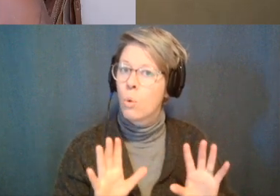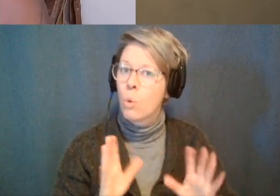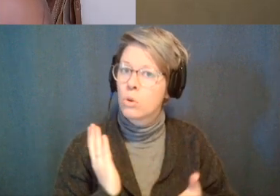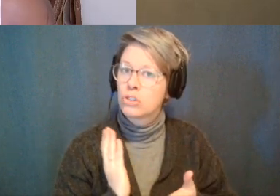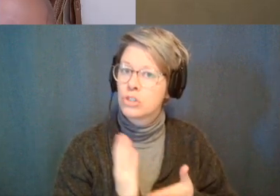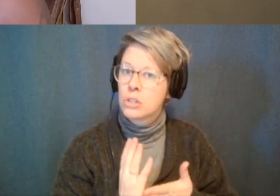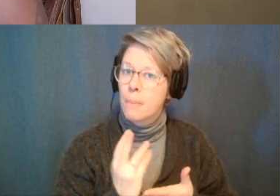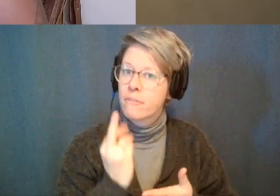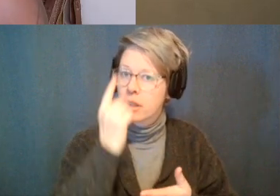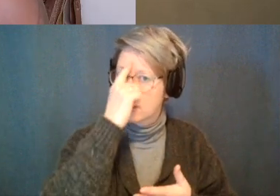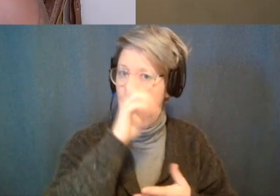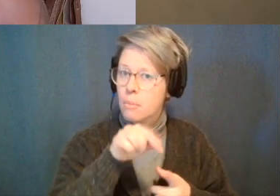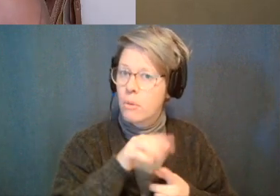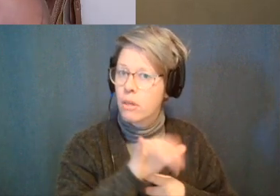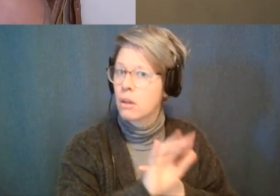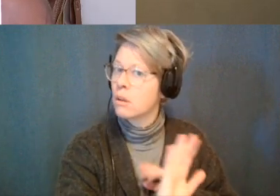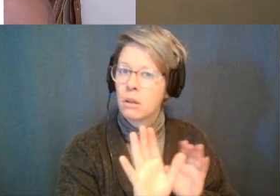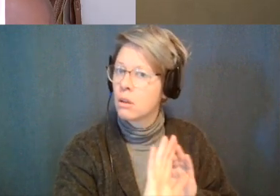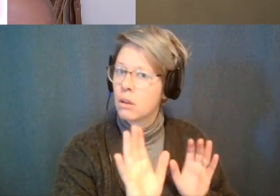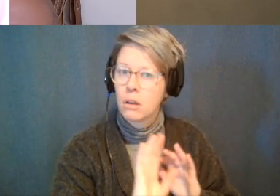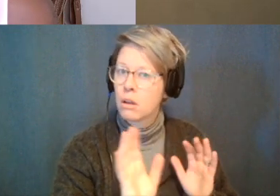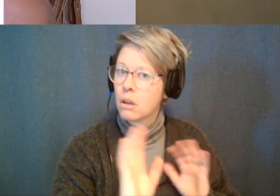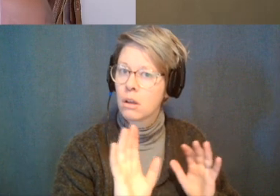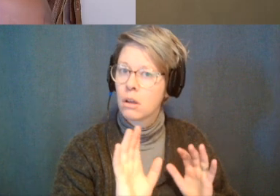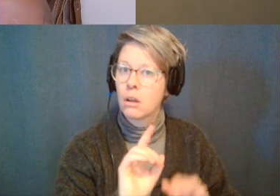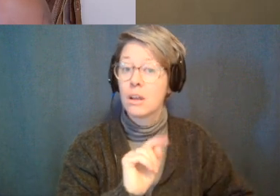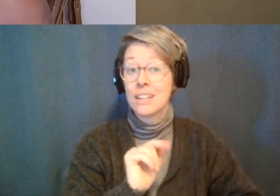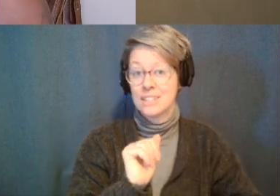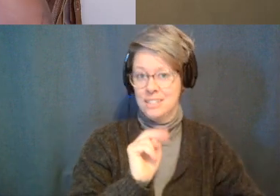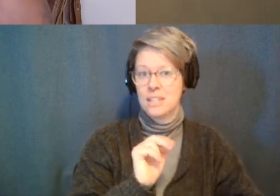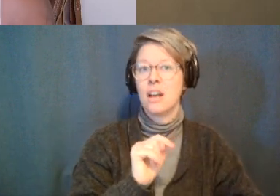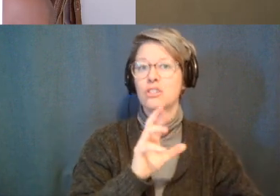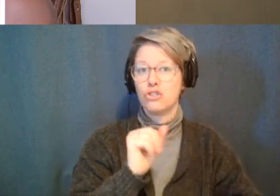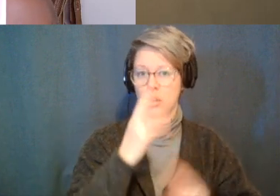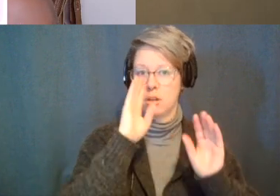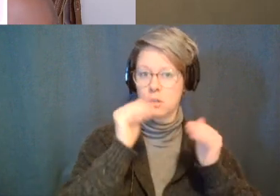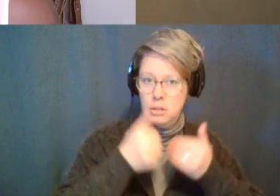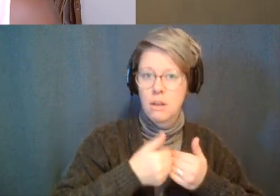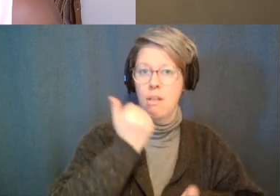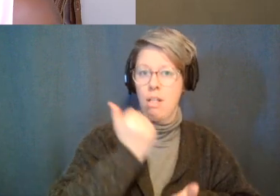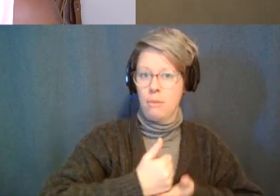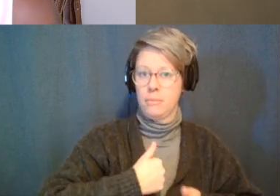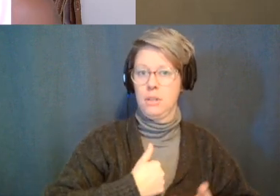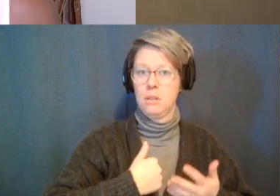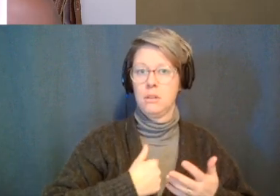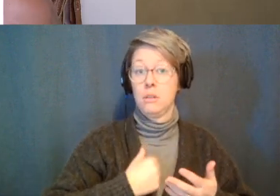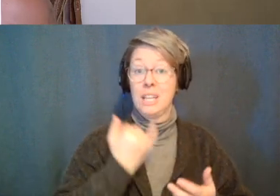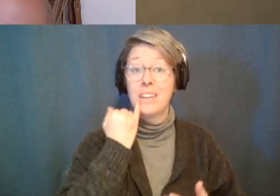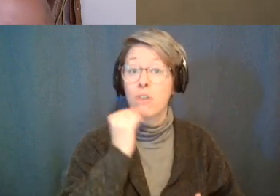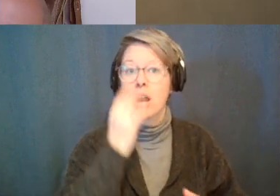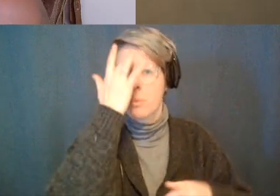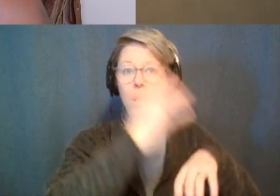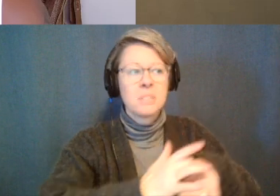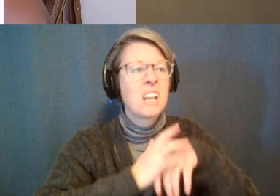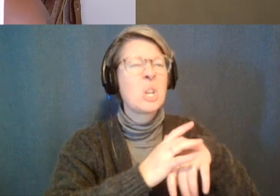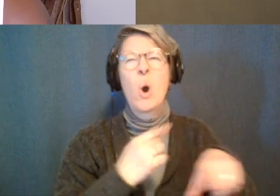fucking thinking about yourself that way if it wasn't for tantric practices i wouldn't even be in that space i would stay in that self-loathing space